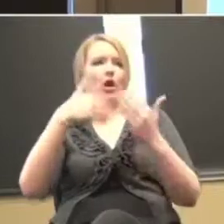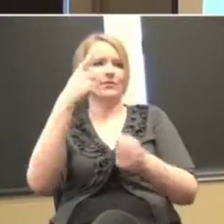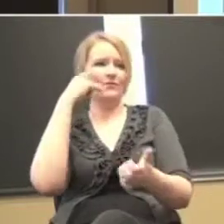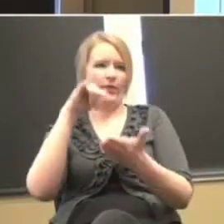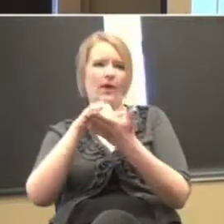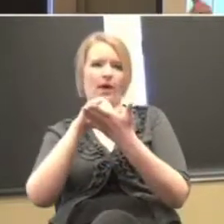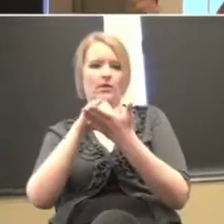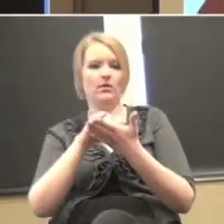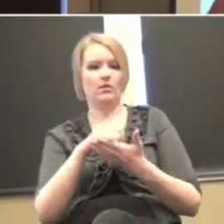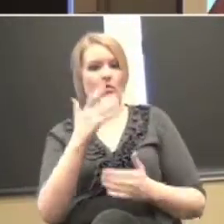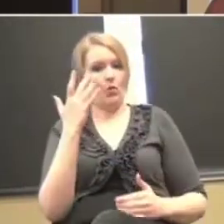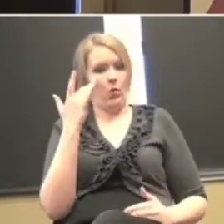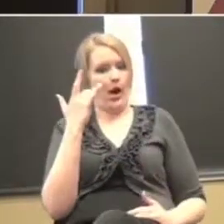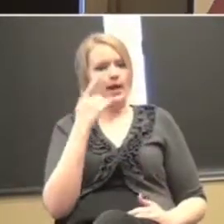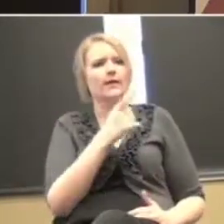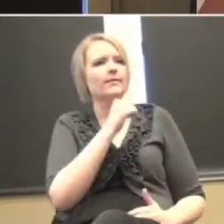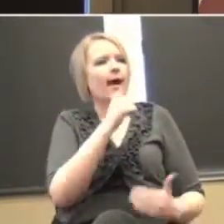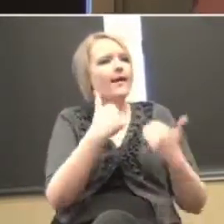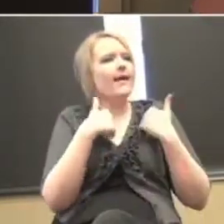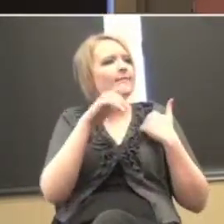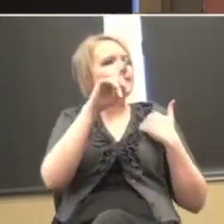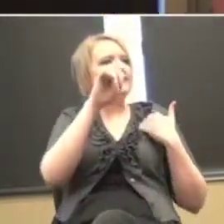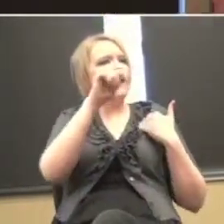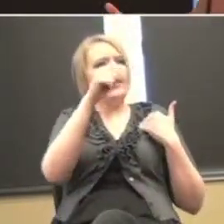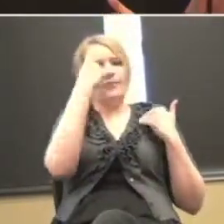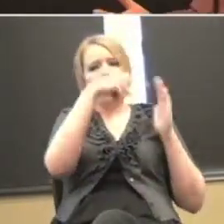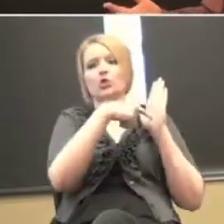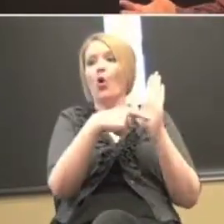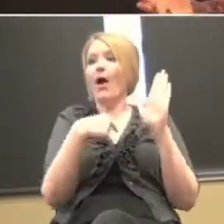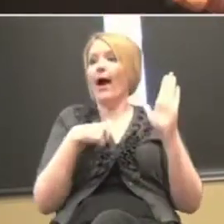A, because they couldn't, they didn't have data to support that they were doing it.